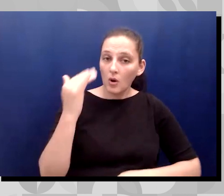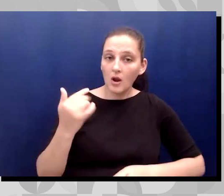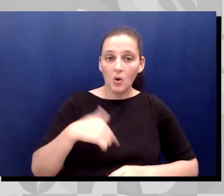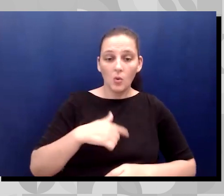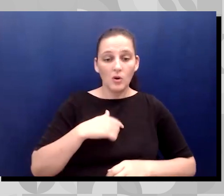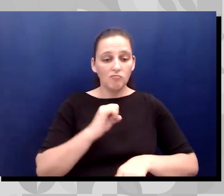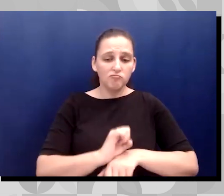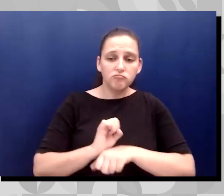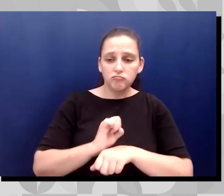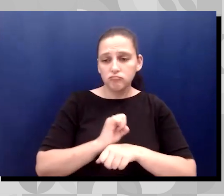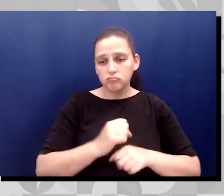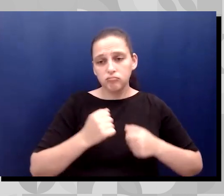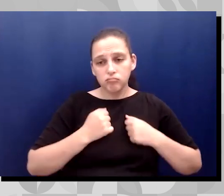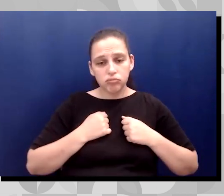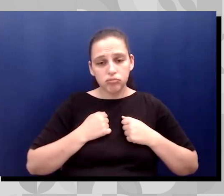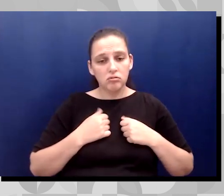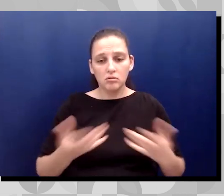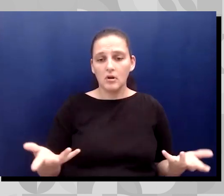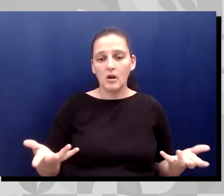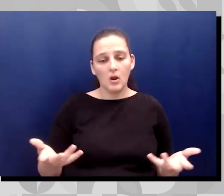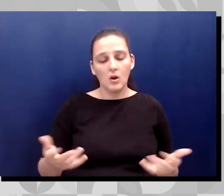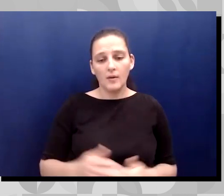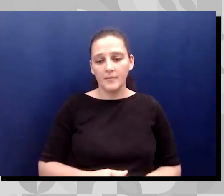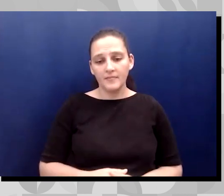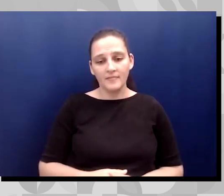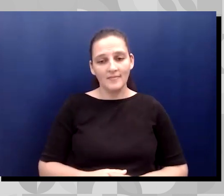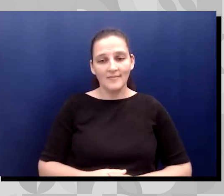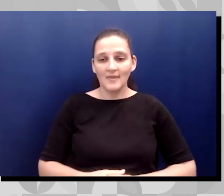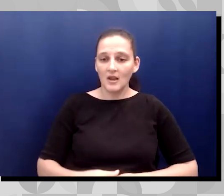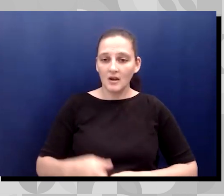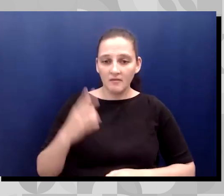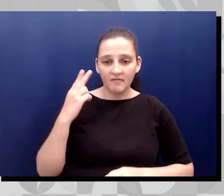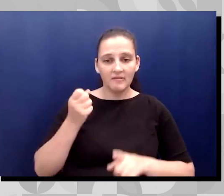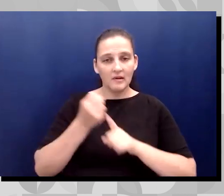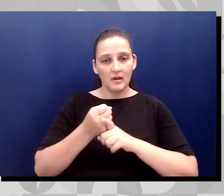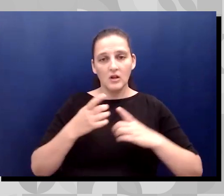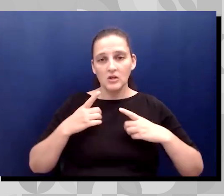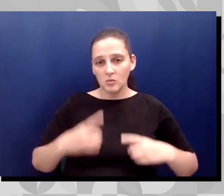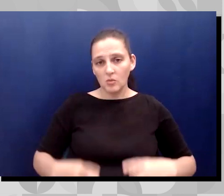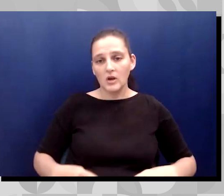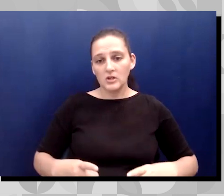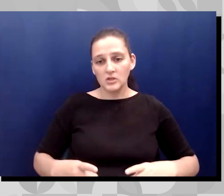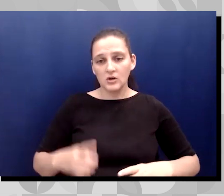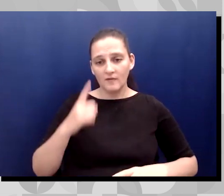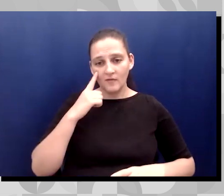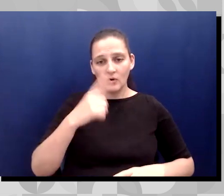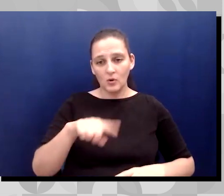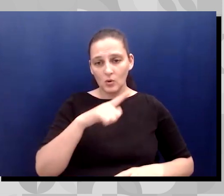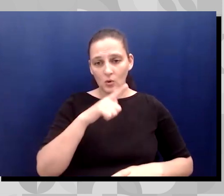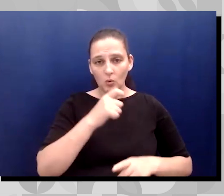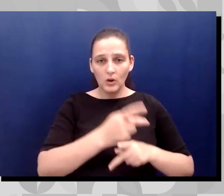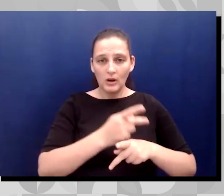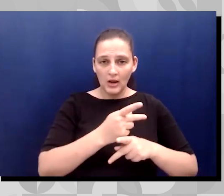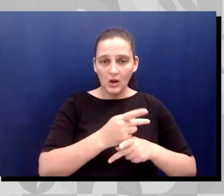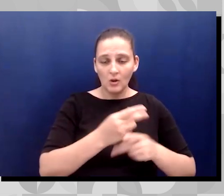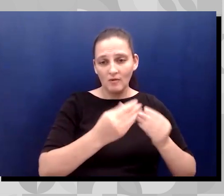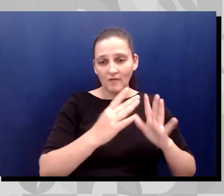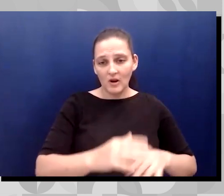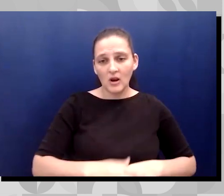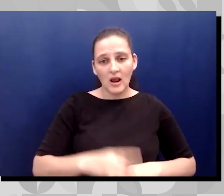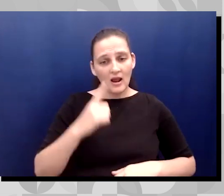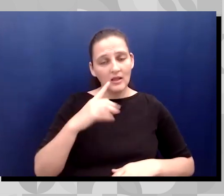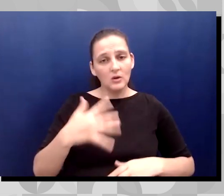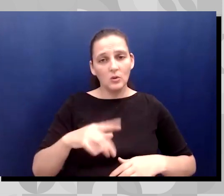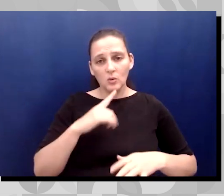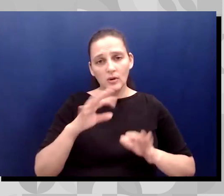a high burnout rate, high depression rate for those who do care, are caregivers. And so I think those are important things to keep in mind.